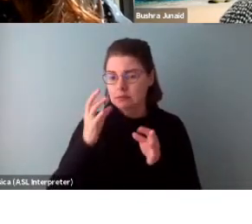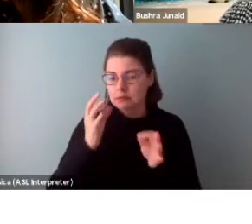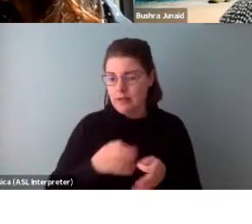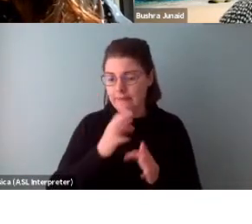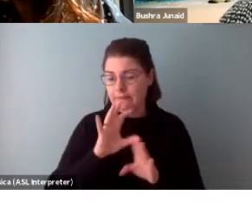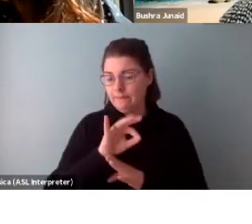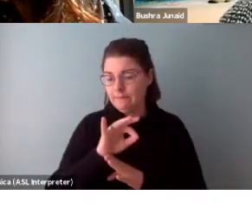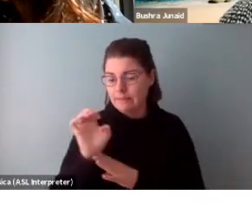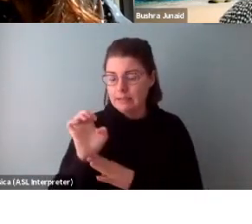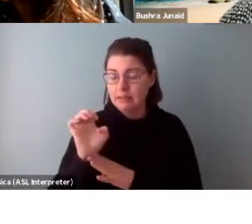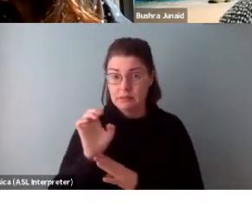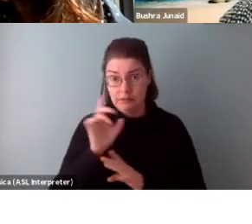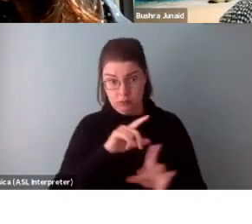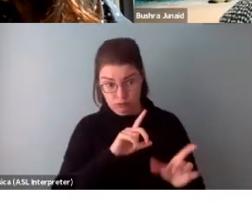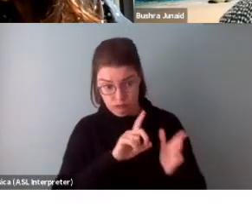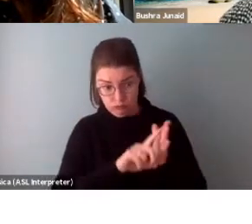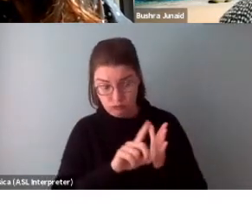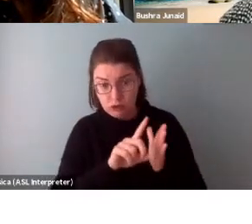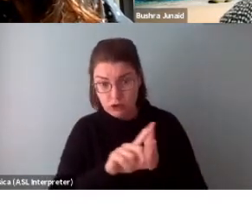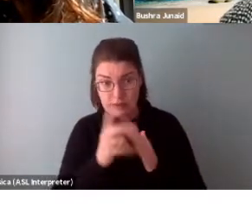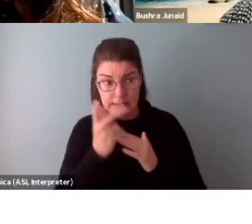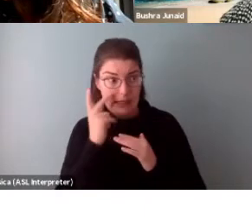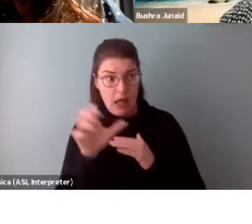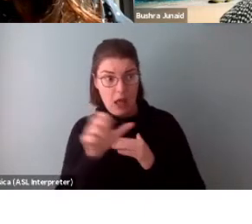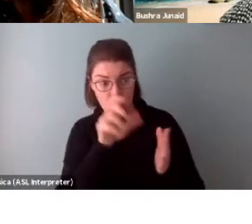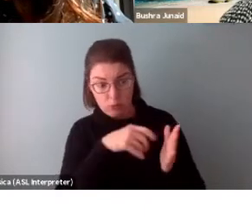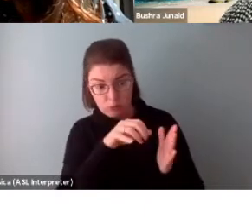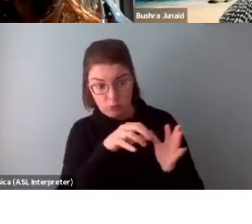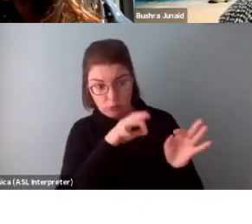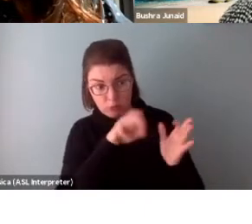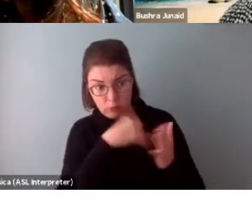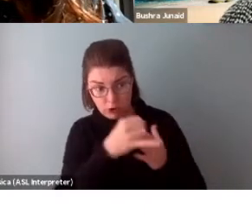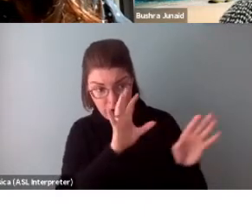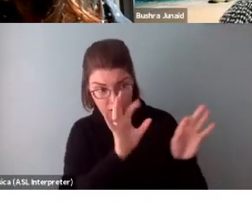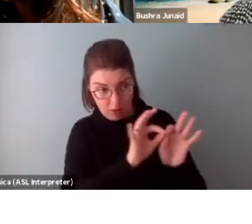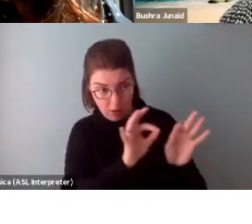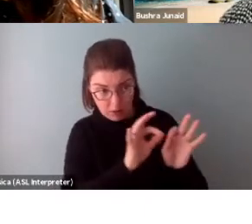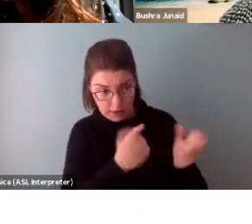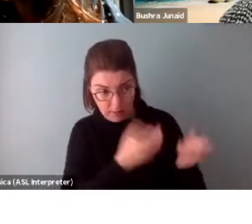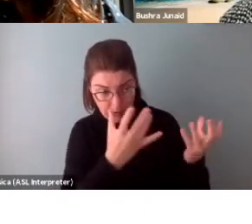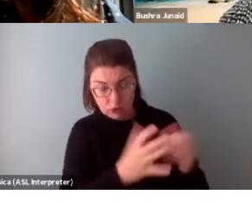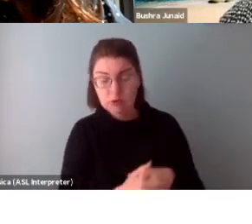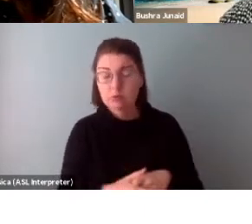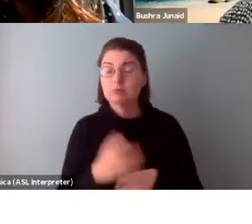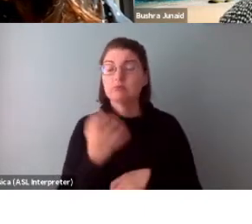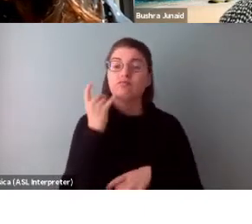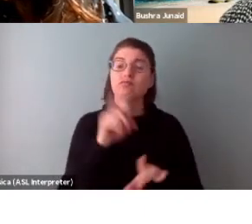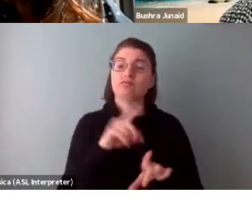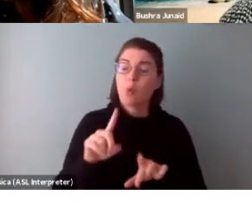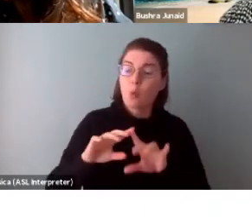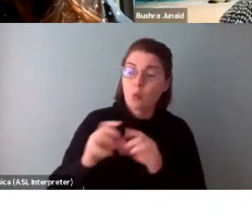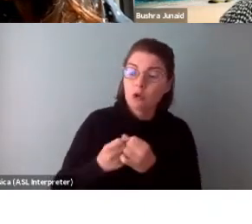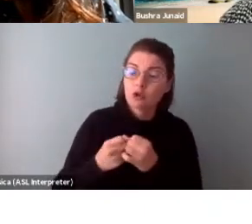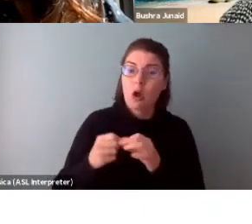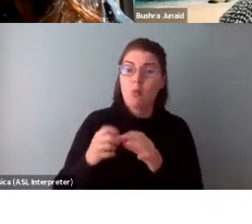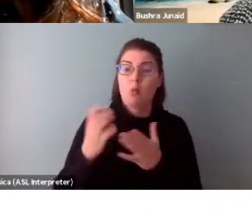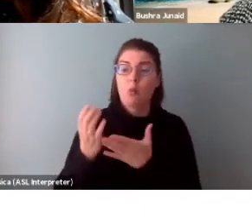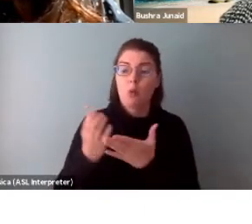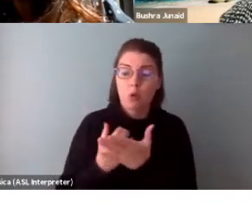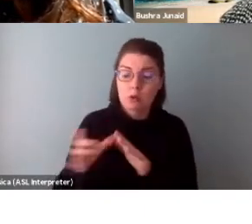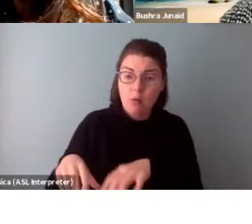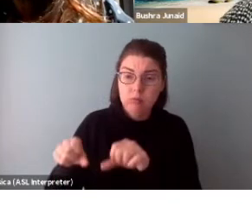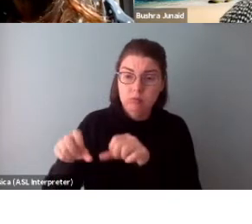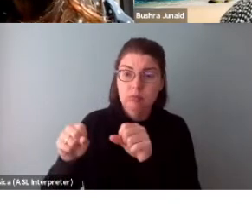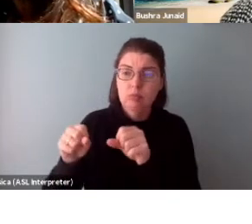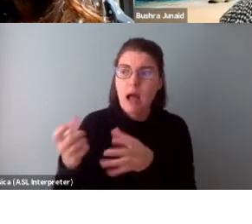research to determine what other project costs are? If you're taking courses or workshops, what